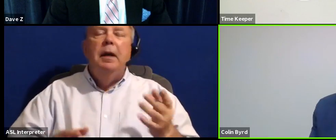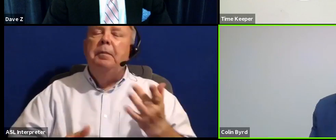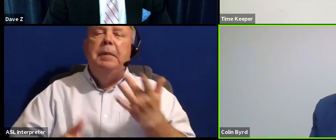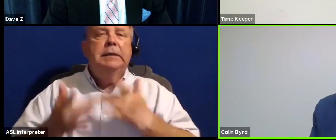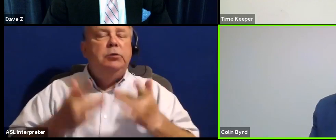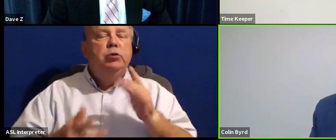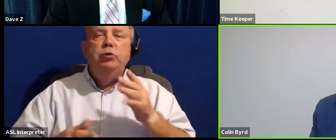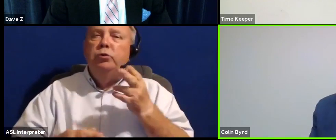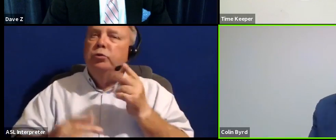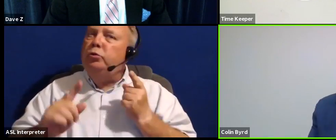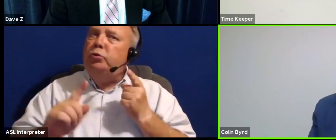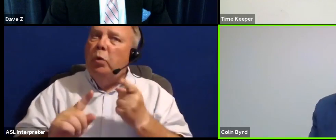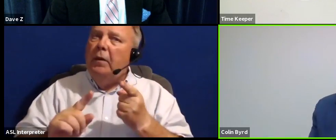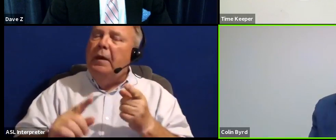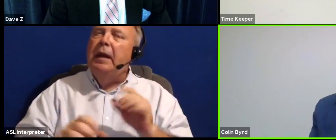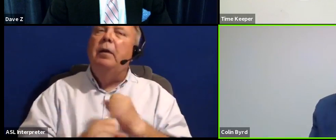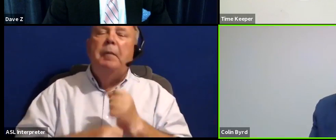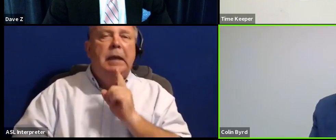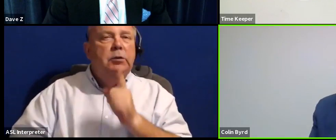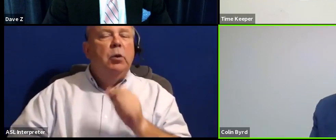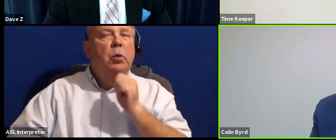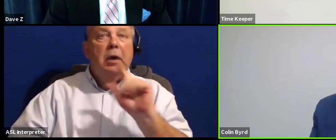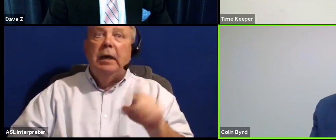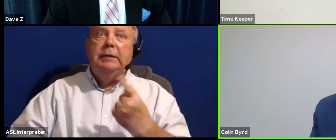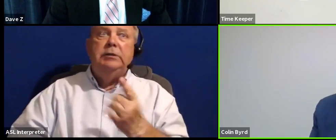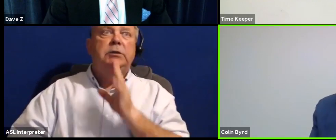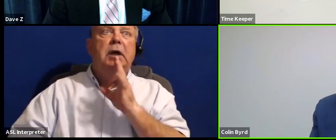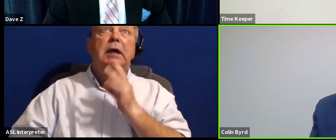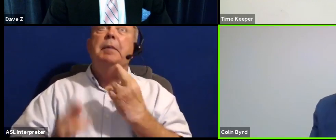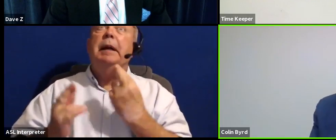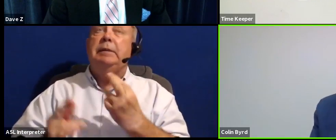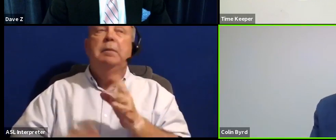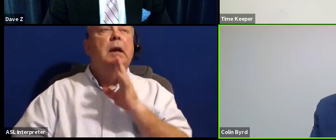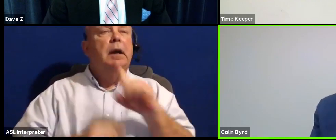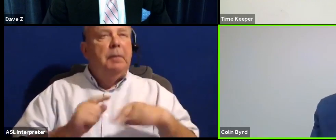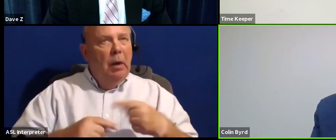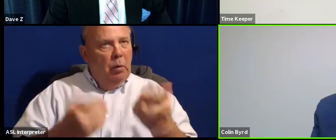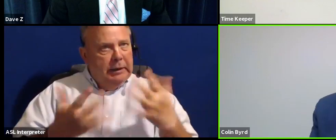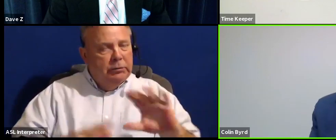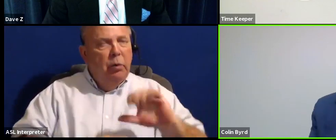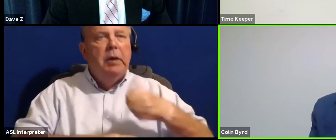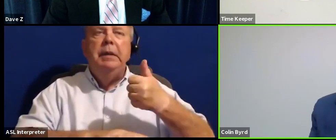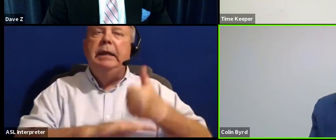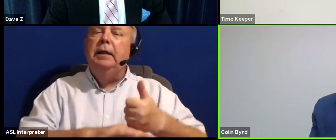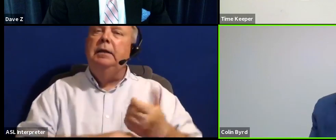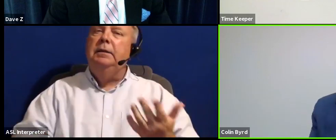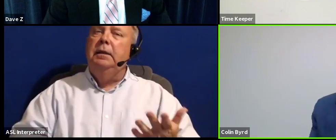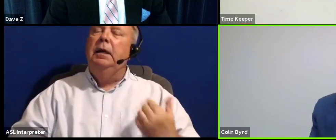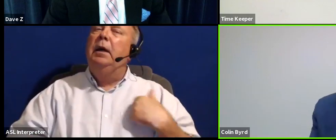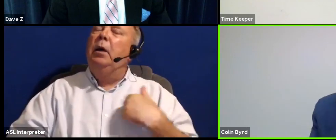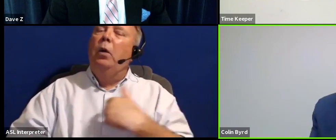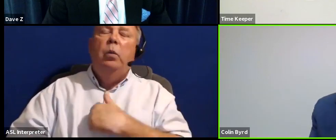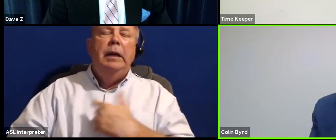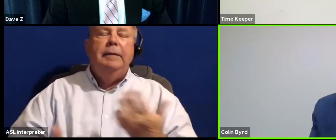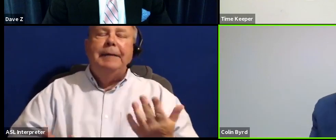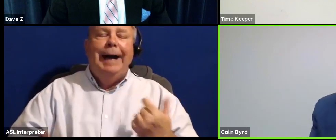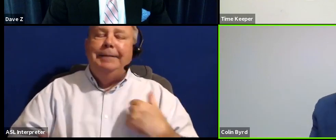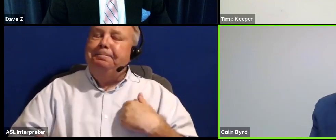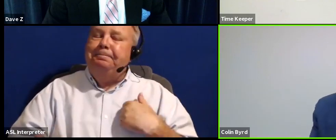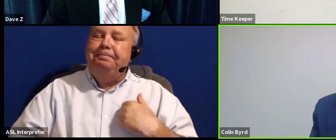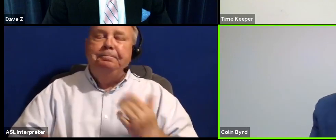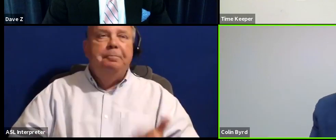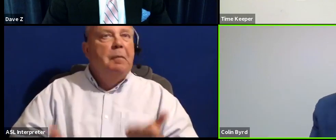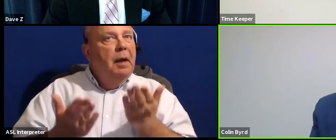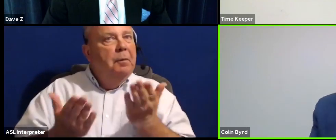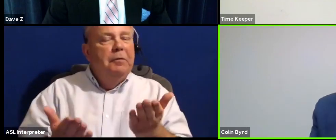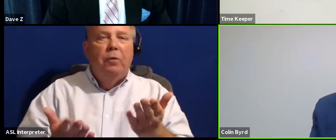always trying to make sure we're not just talking about the aspirational but talking about what has already been done. We have, you know, I put forward